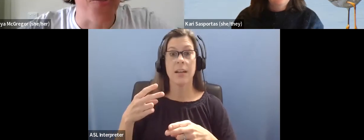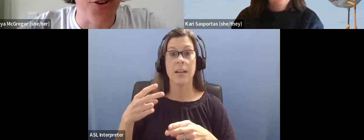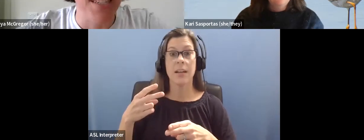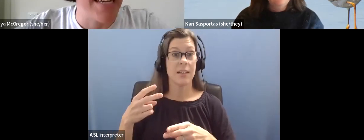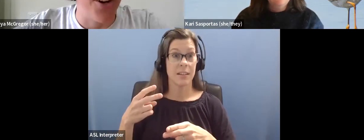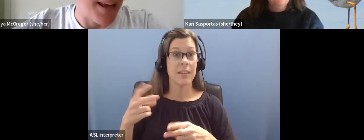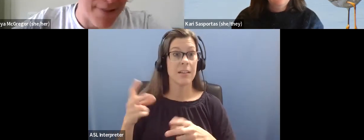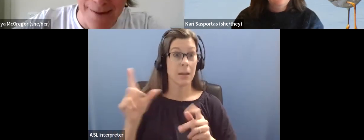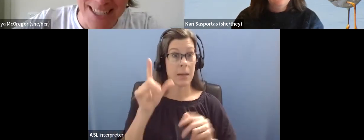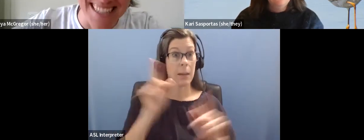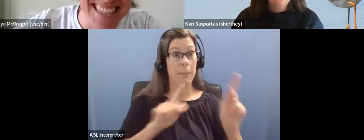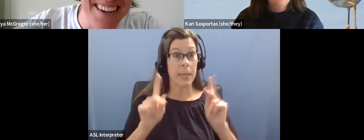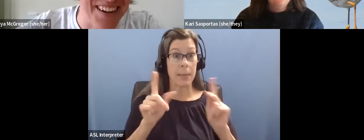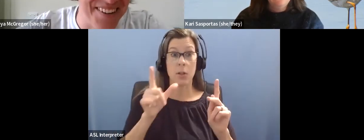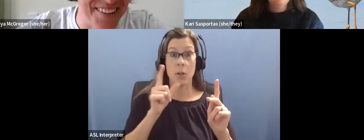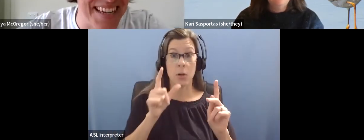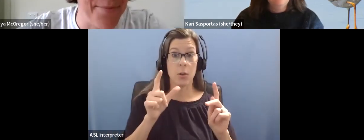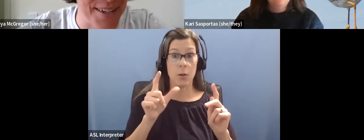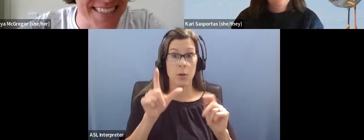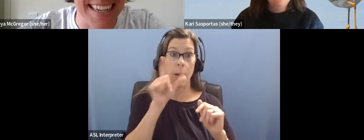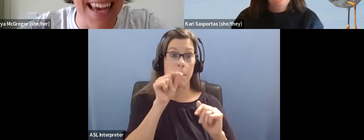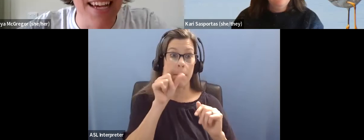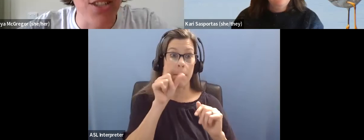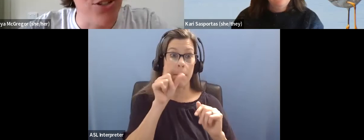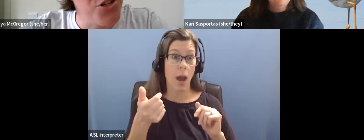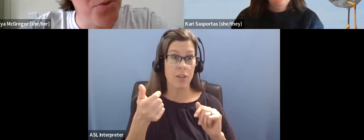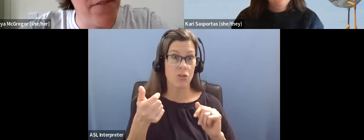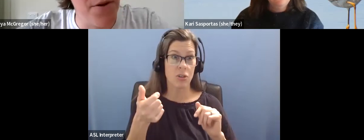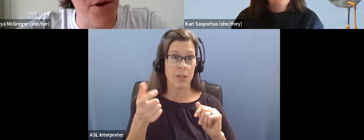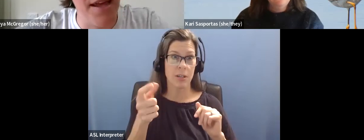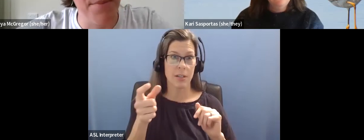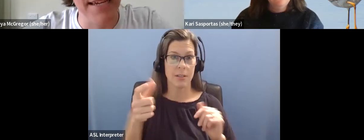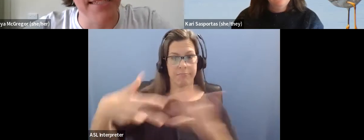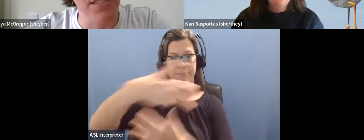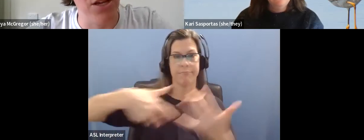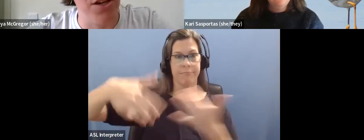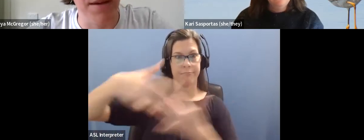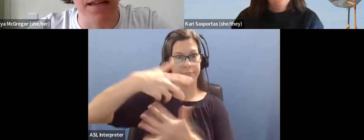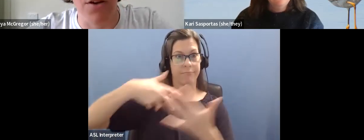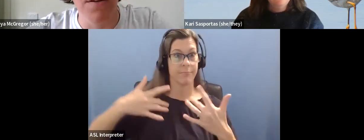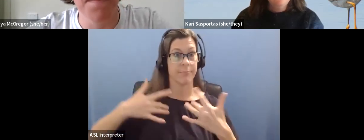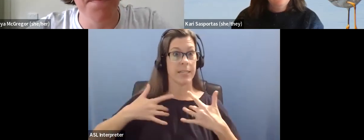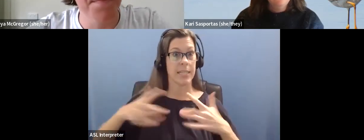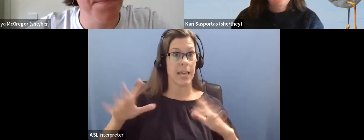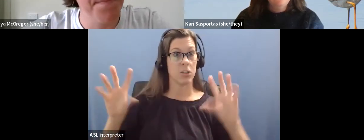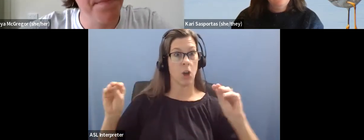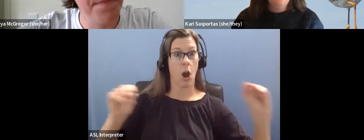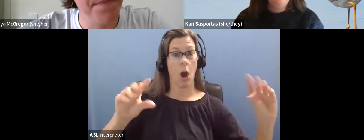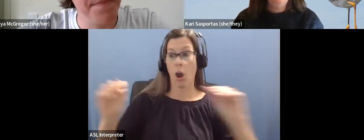Of course, they don't have captions when you're in person. So do you prefer birding at places where you can be alone?